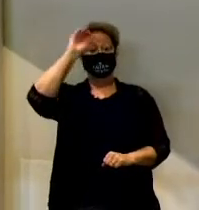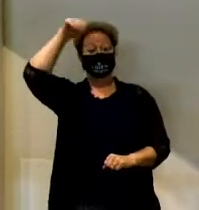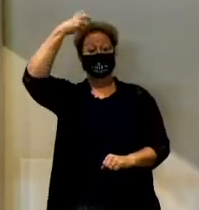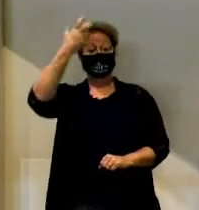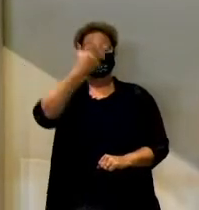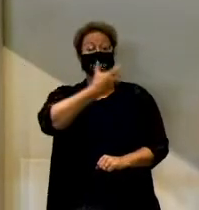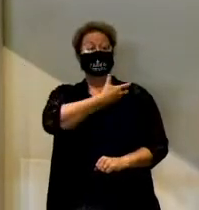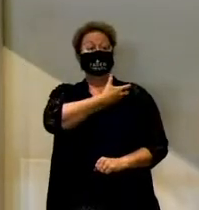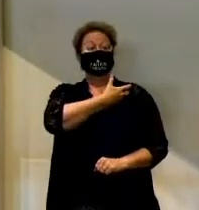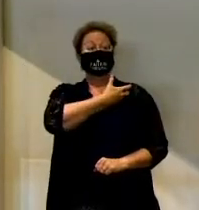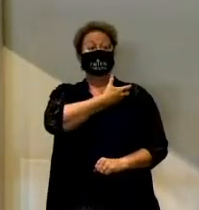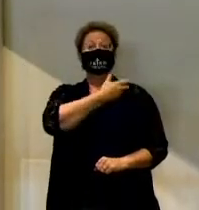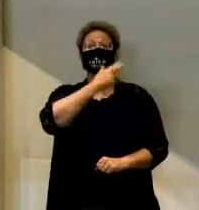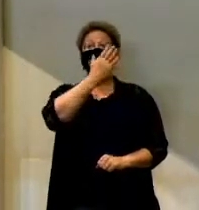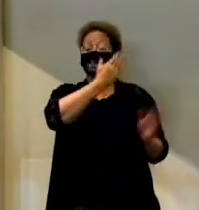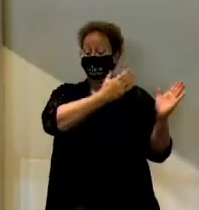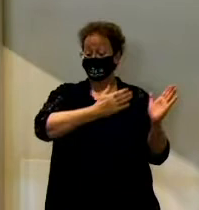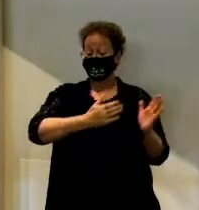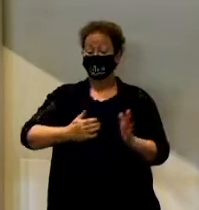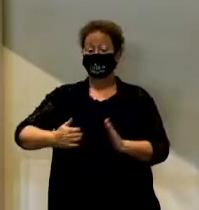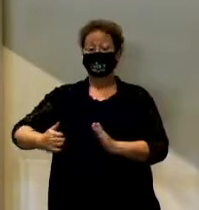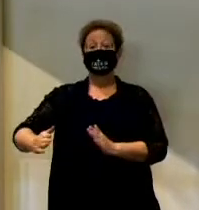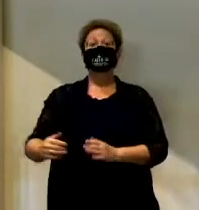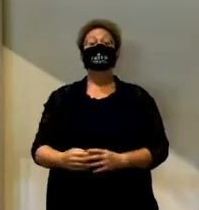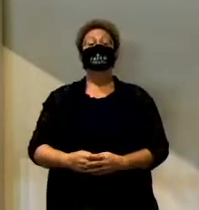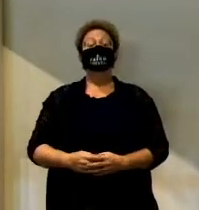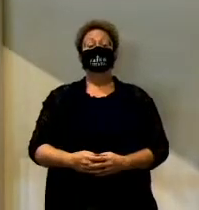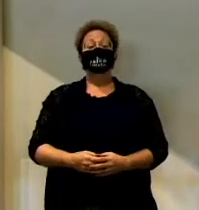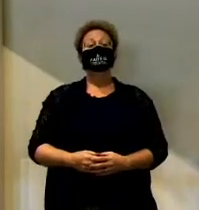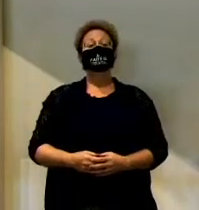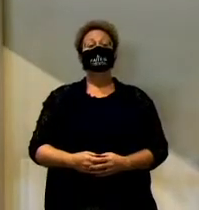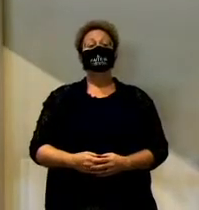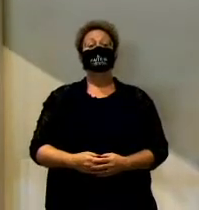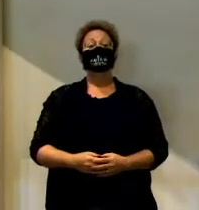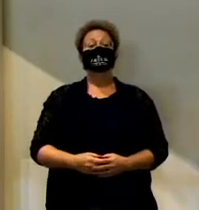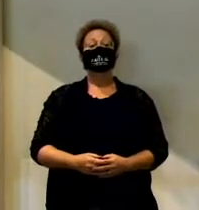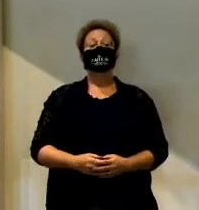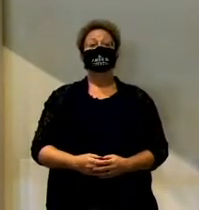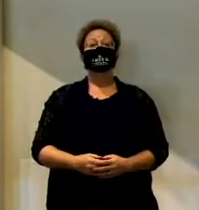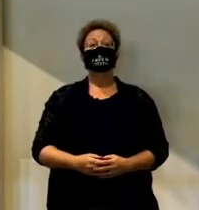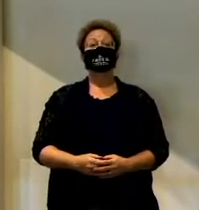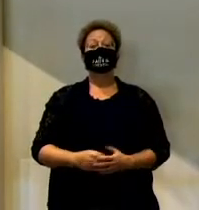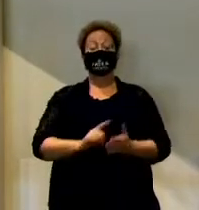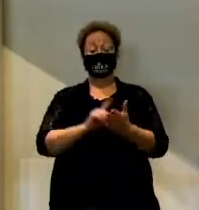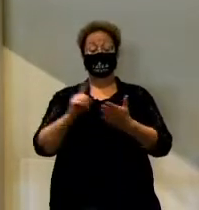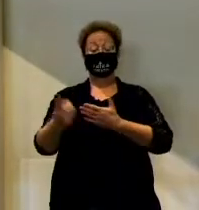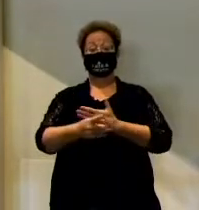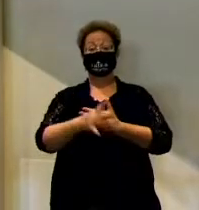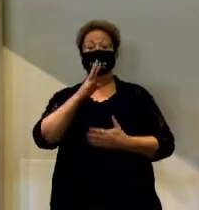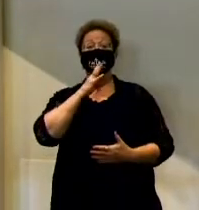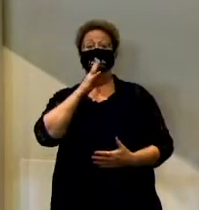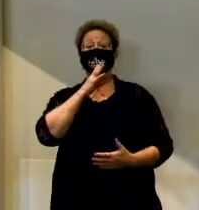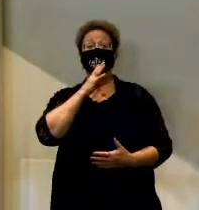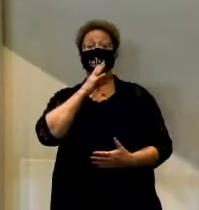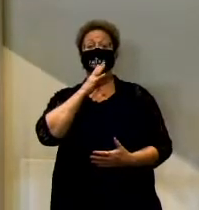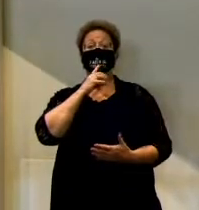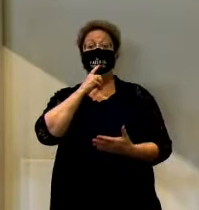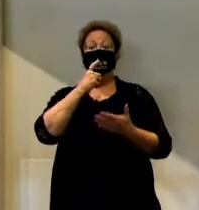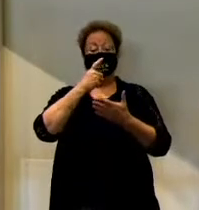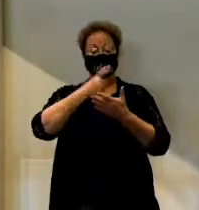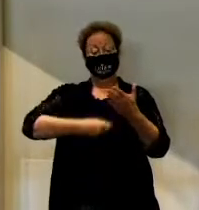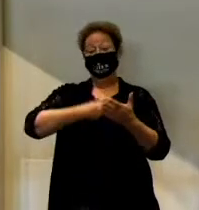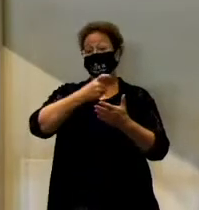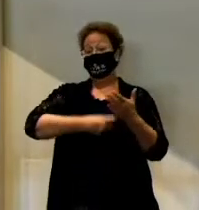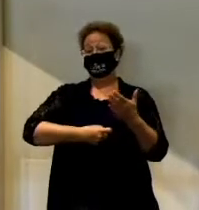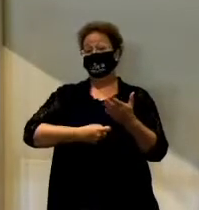choosing and through his predestining us for adoption. Next week what we're going to do is we're going to look at the cost